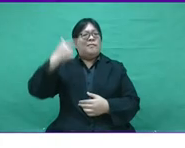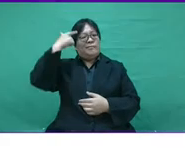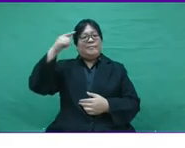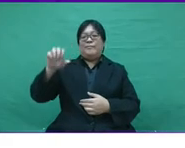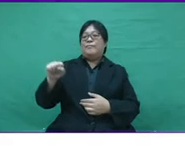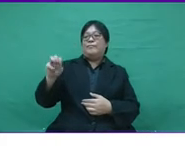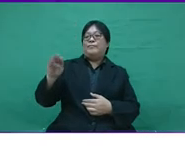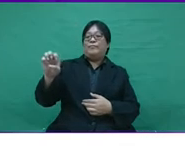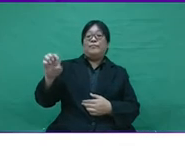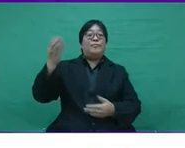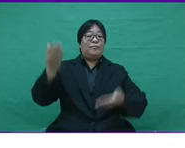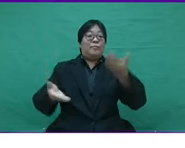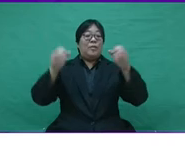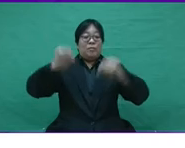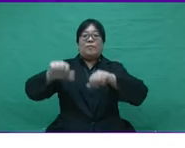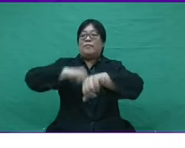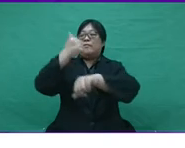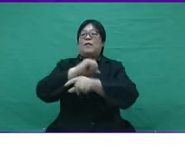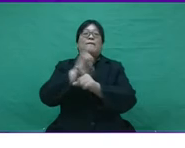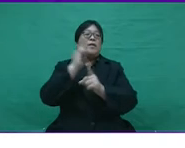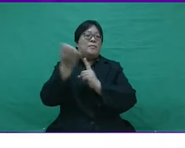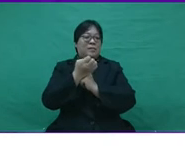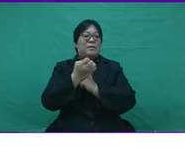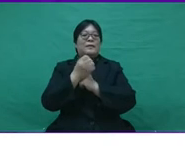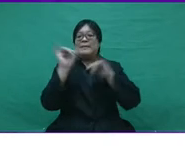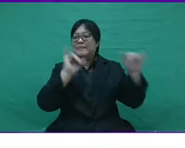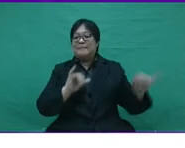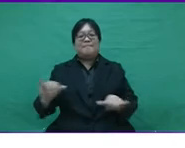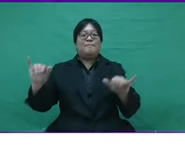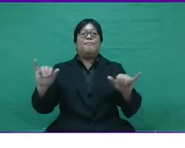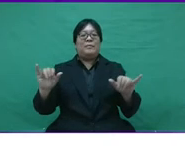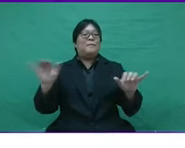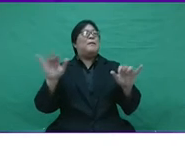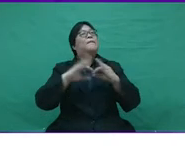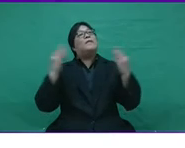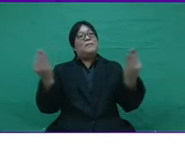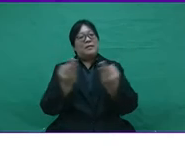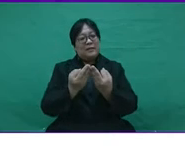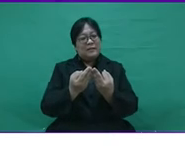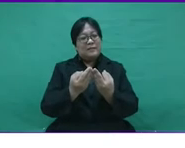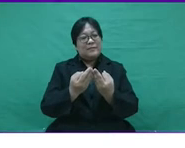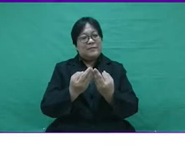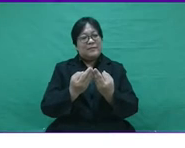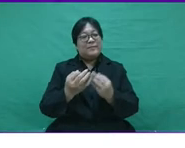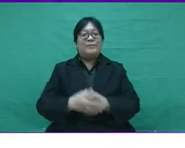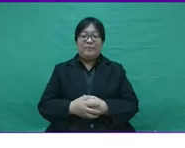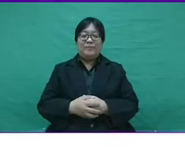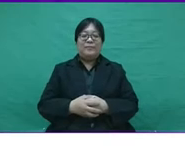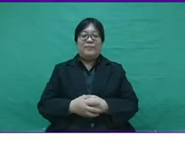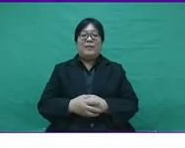holidays. No need that. I think SME will create an environment like